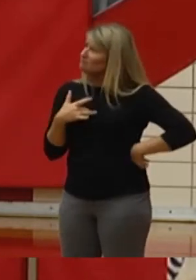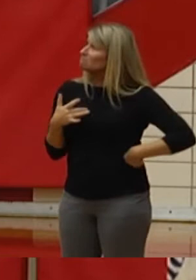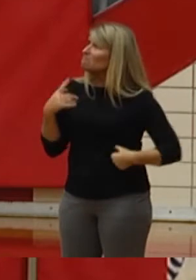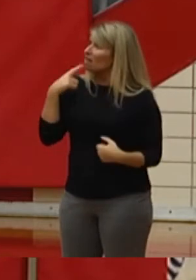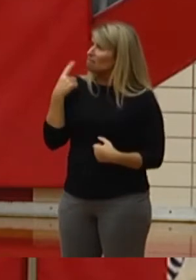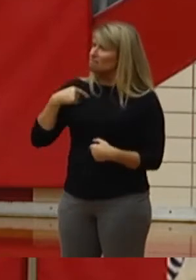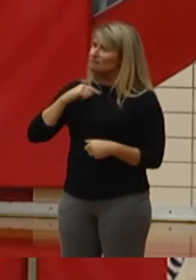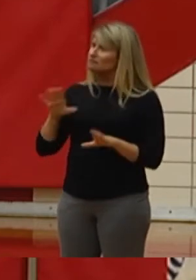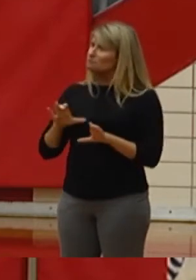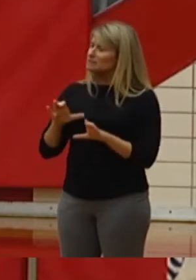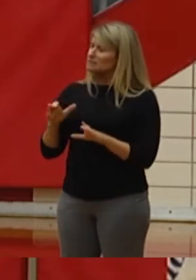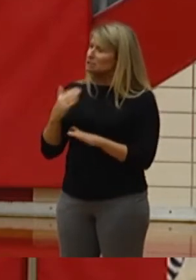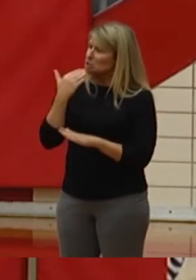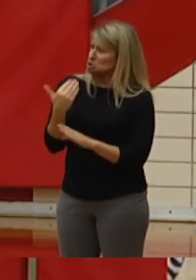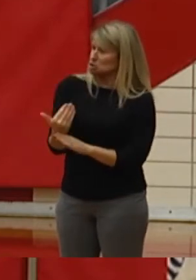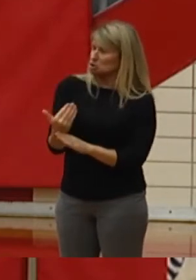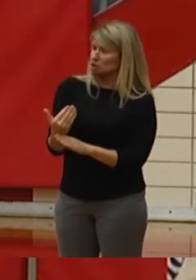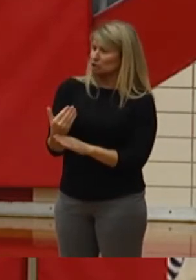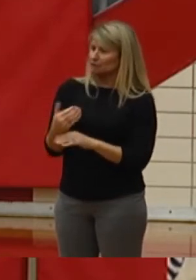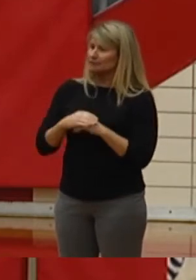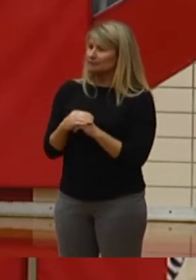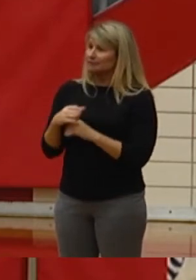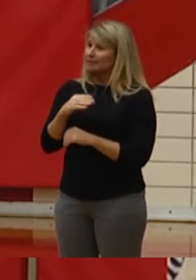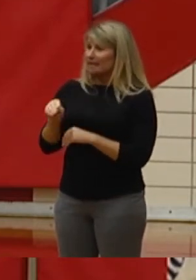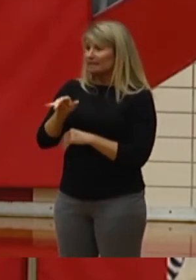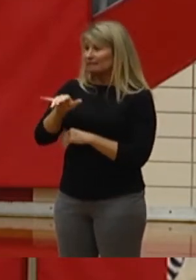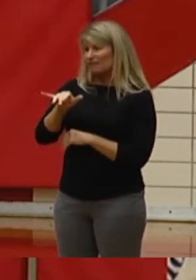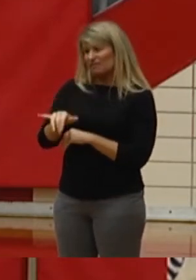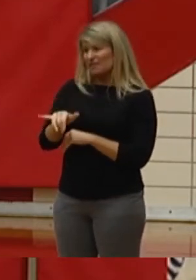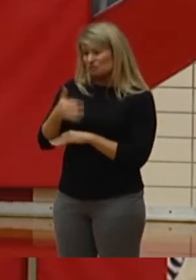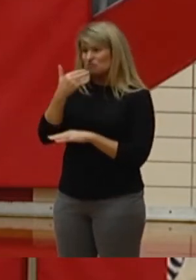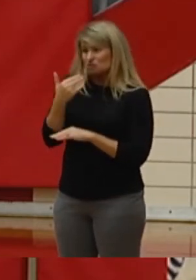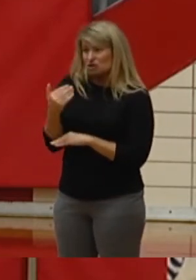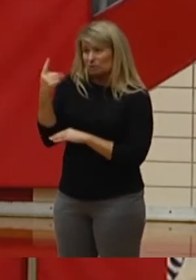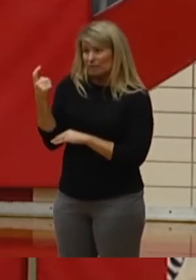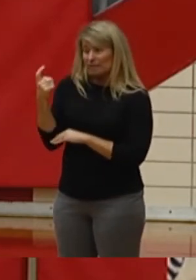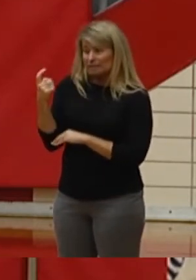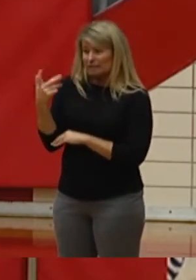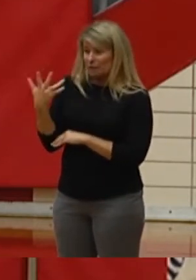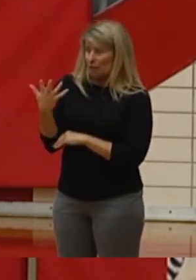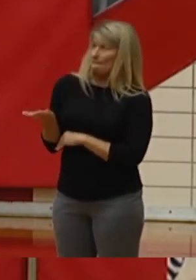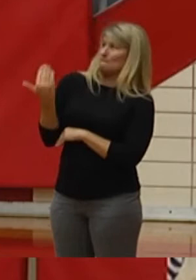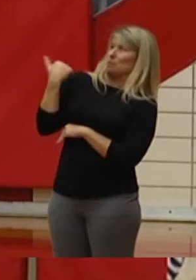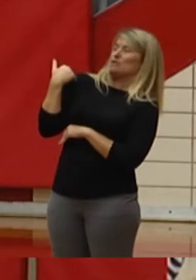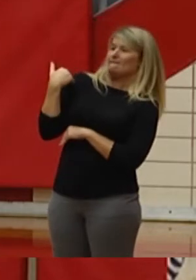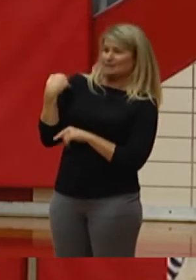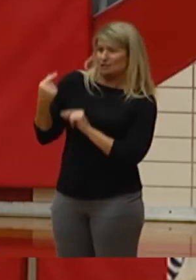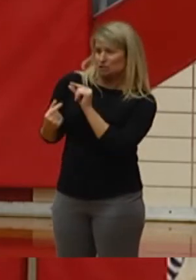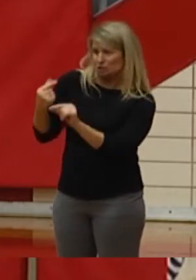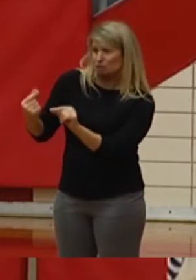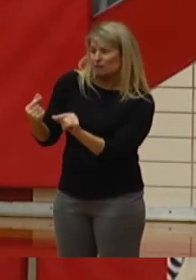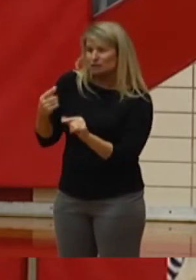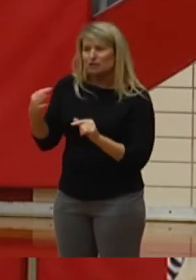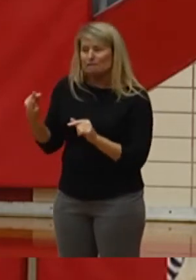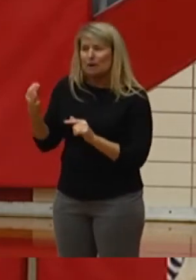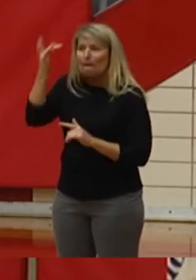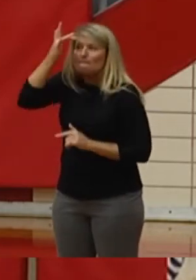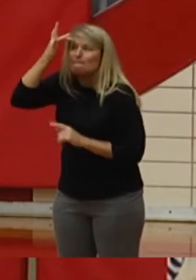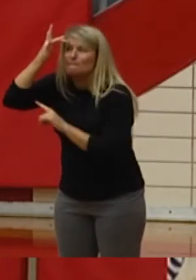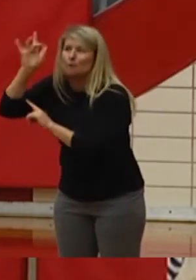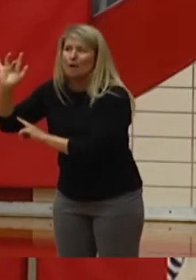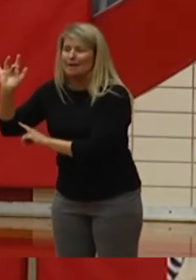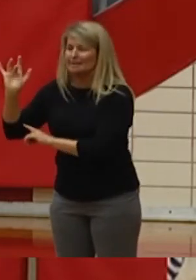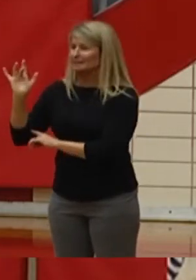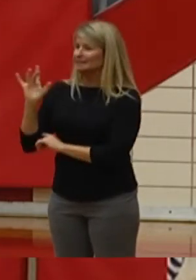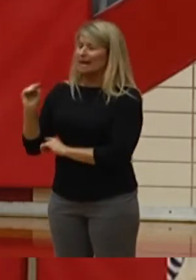saying a lot, considering how high the bar was set by the previous generation of bright, disciplined freshmen we had the difficult task of replacing.